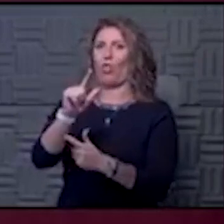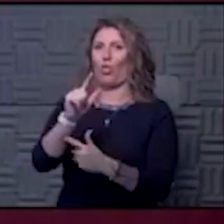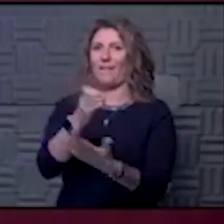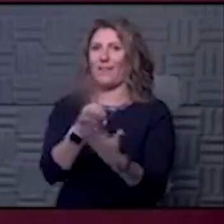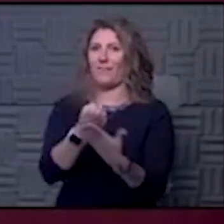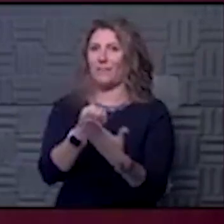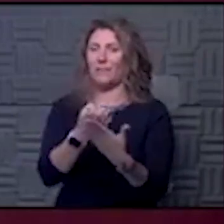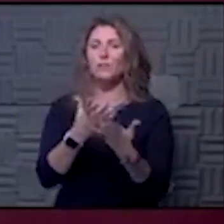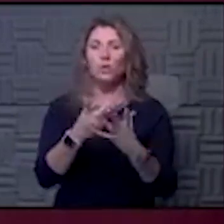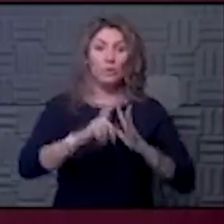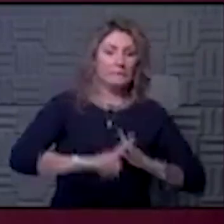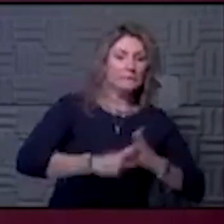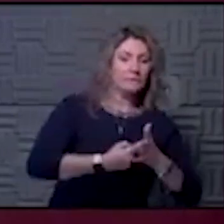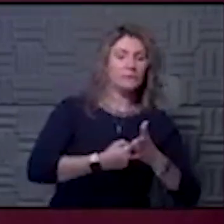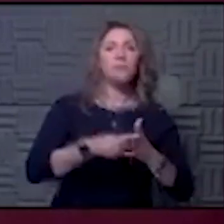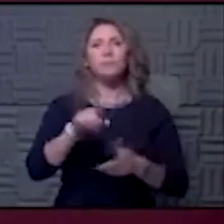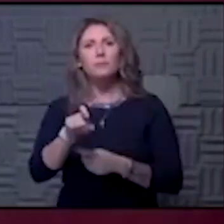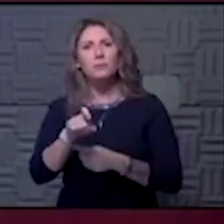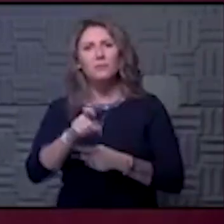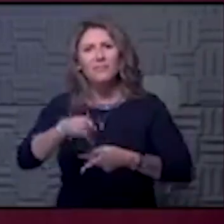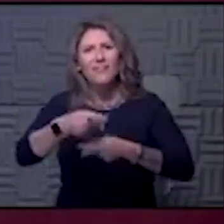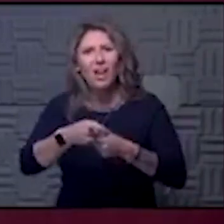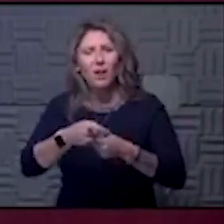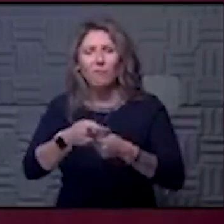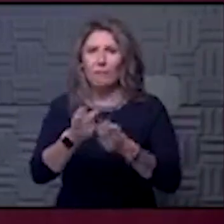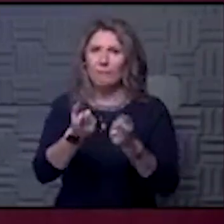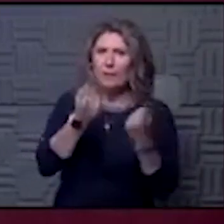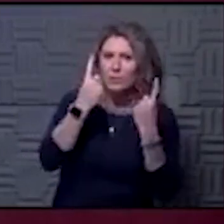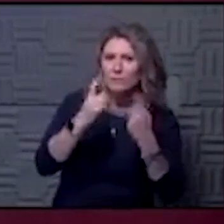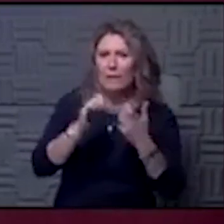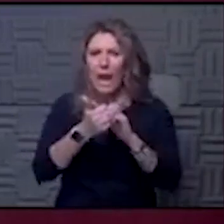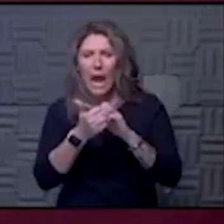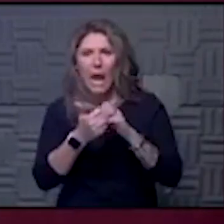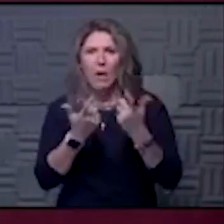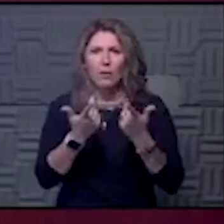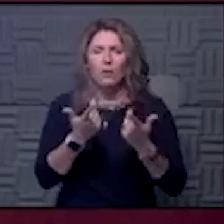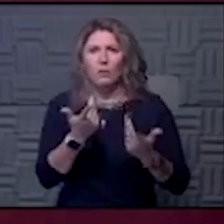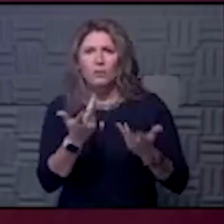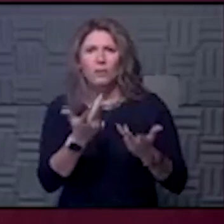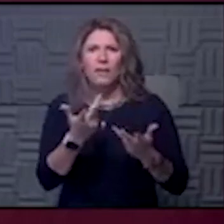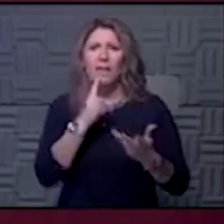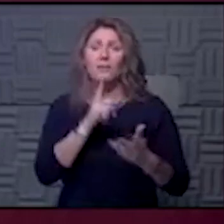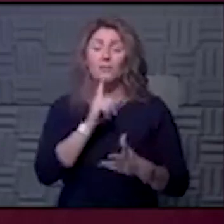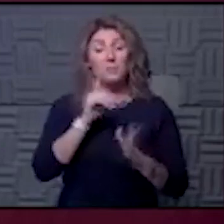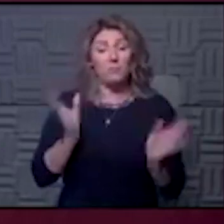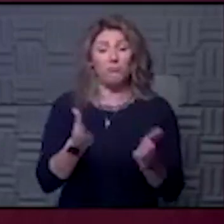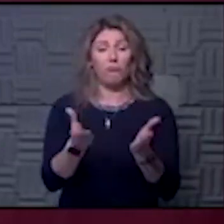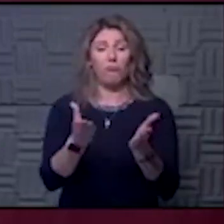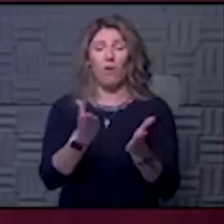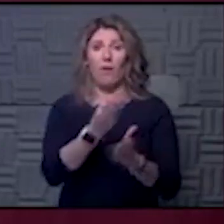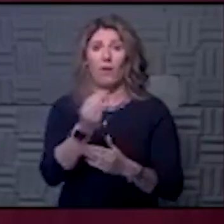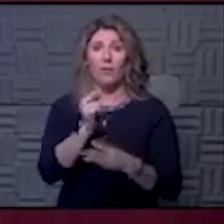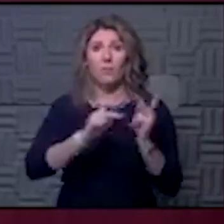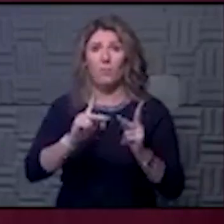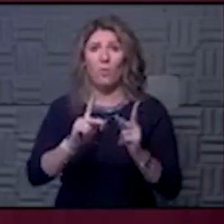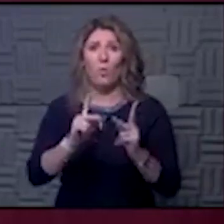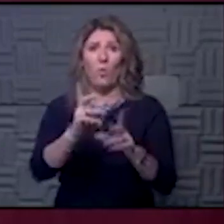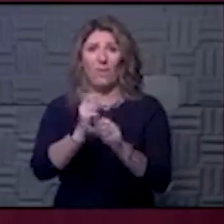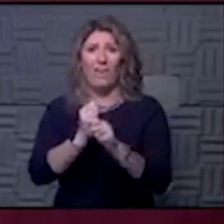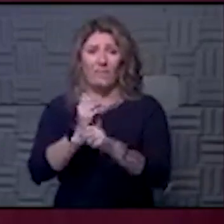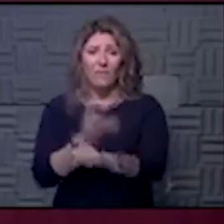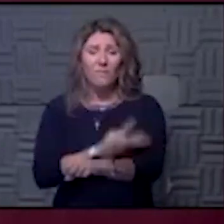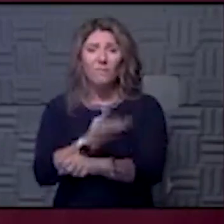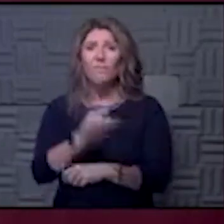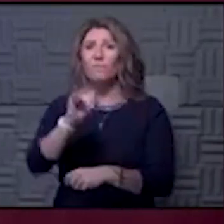to be careful how we're interpreting this. But yes, it is encouraging. And a lot of people who actually got these infusions report